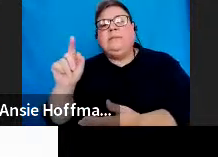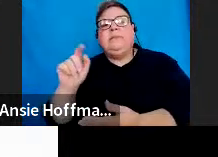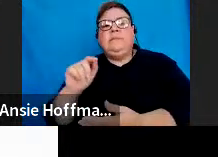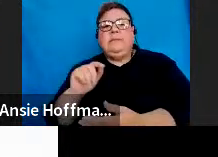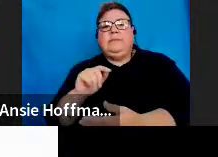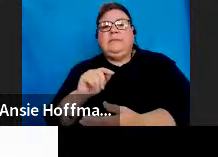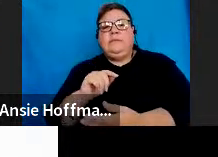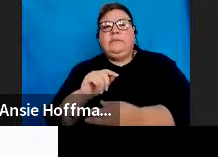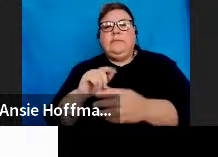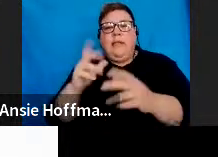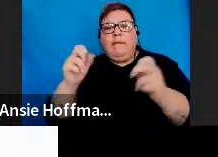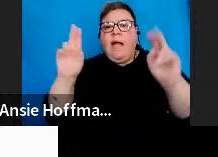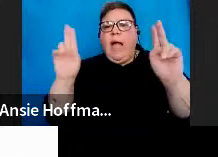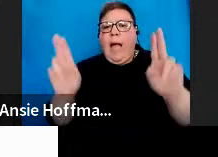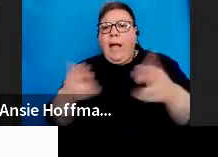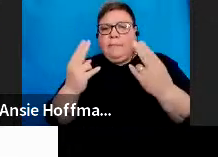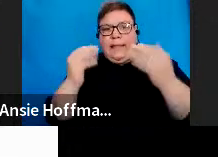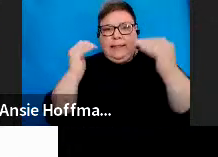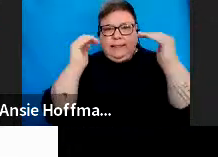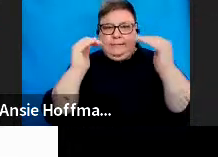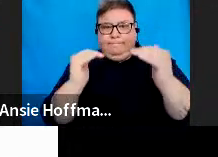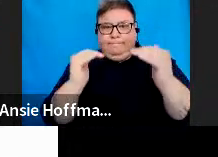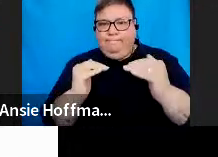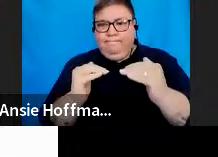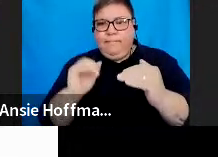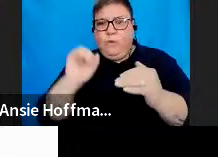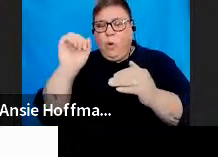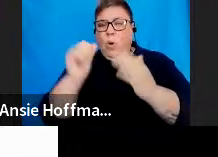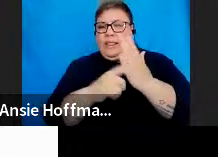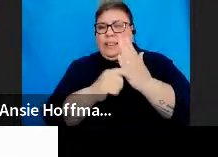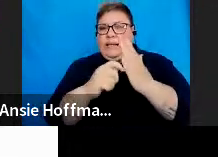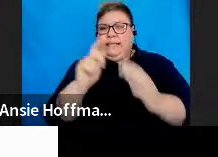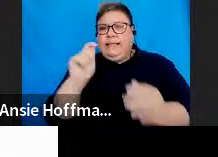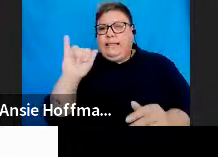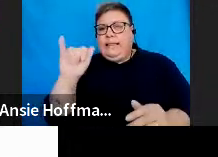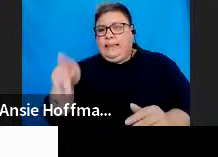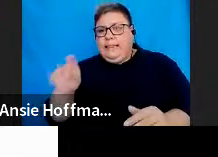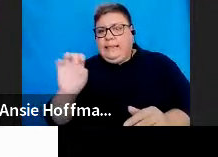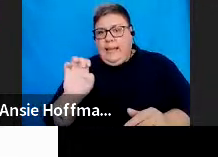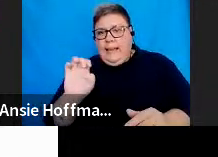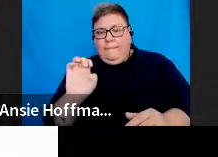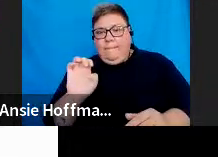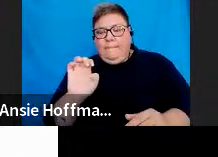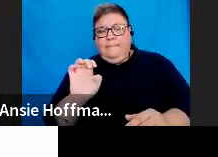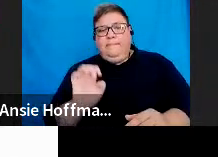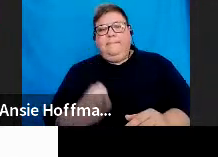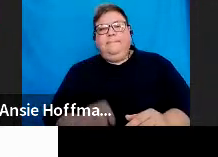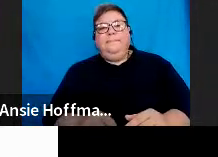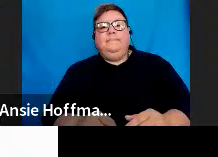been updated as a text type with other text types on this particular profile.